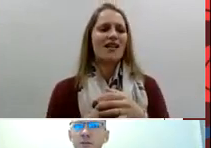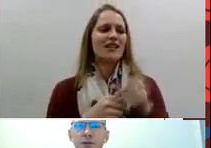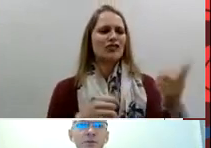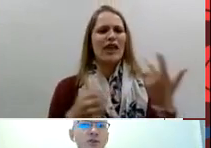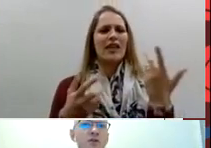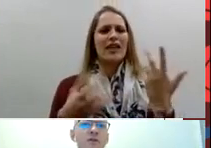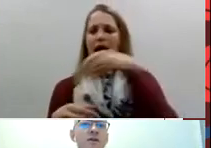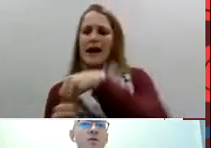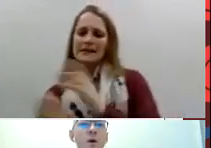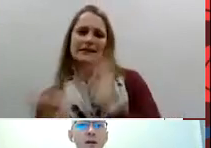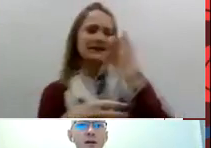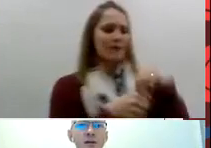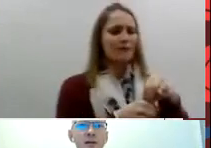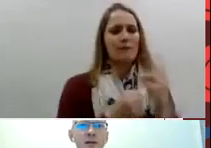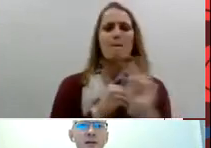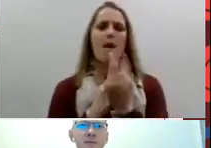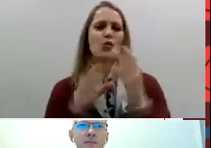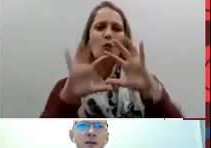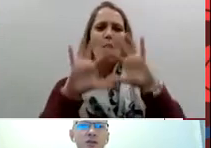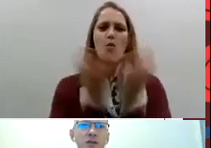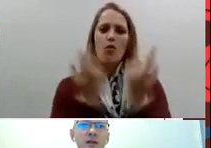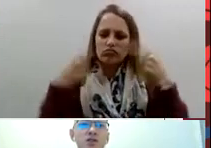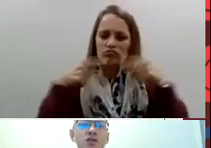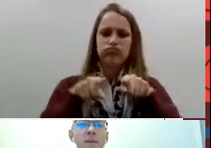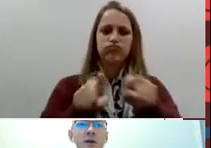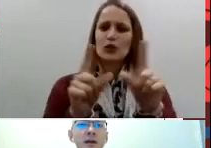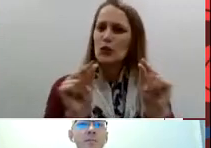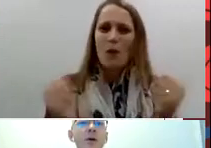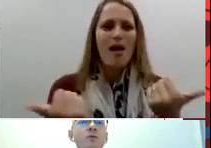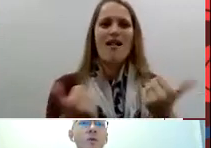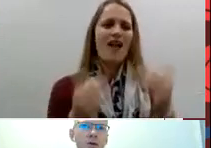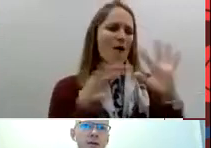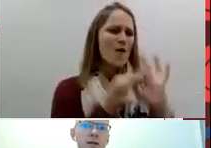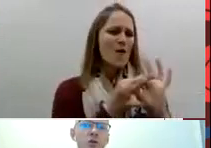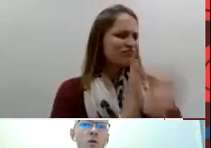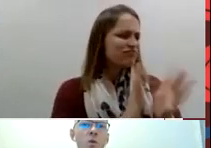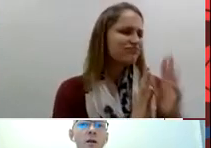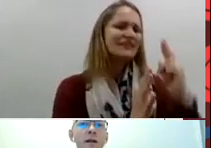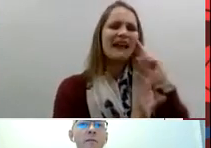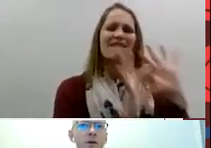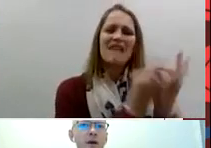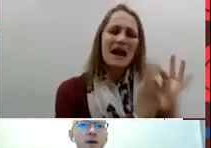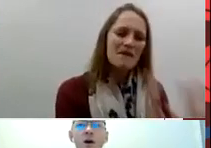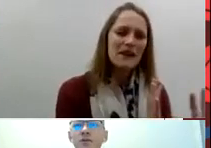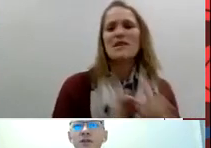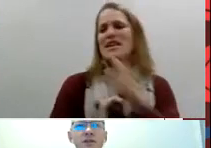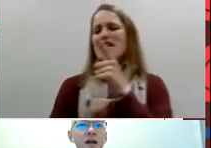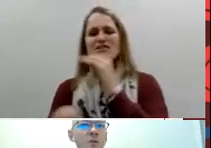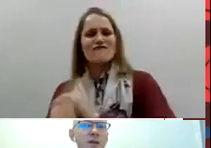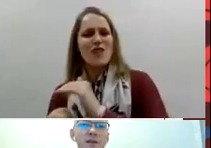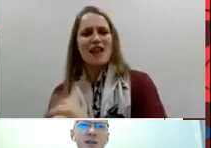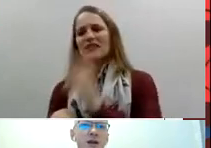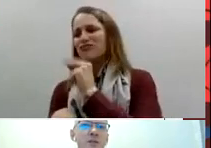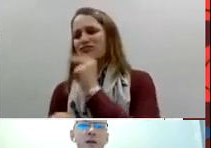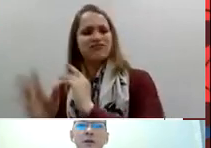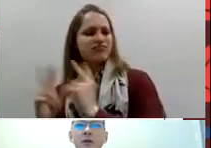mainstream school and she's doing very well she is jumping in both worlds and doing well in both at home she's signing